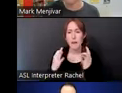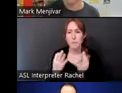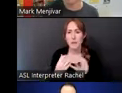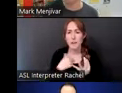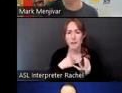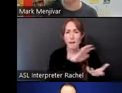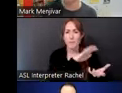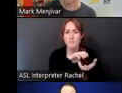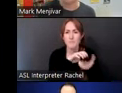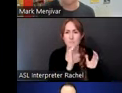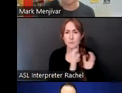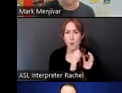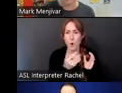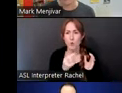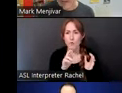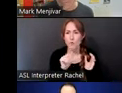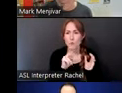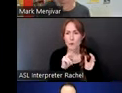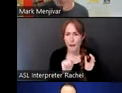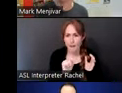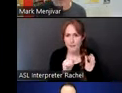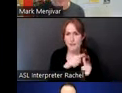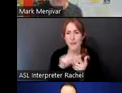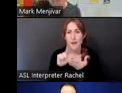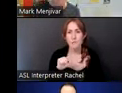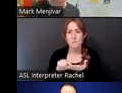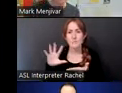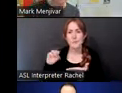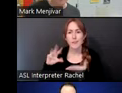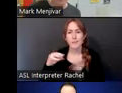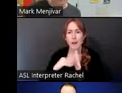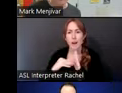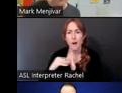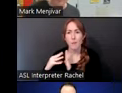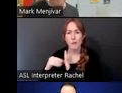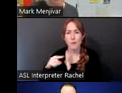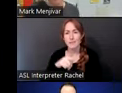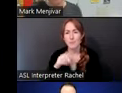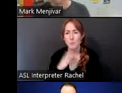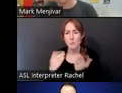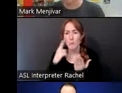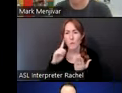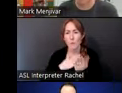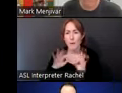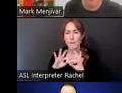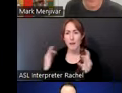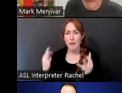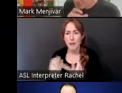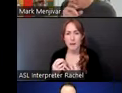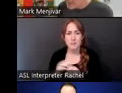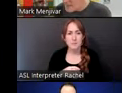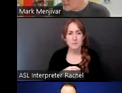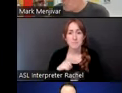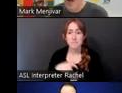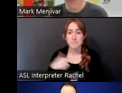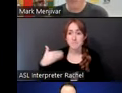we printed 50 copies of this book so that family members could have them. As time went on a little bit, I was really drawn to some of the photographs in it